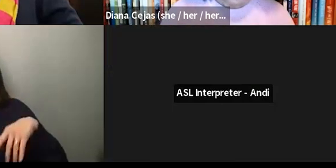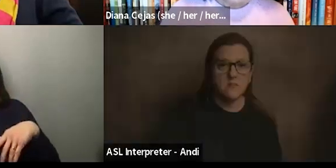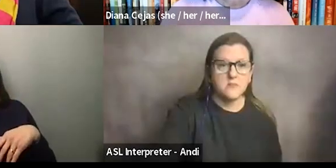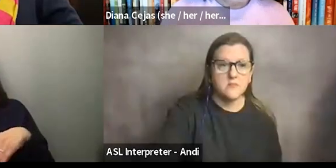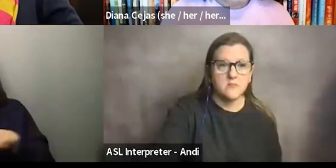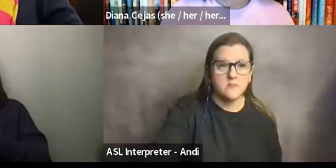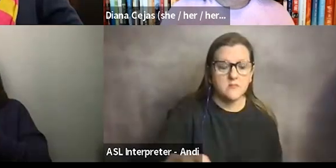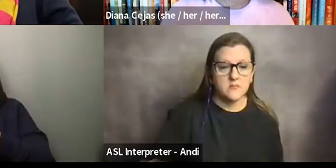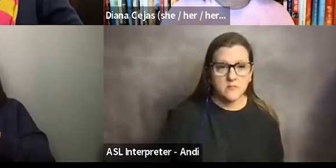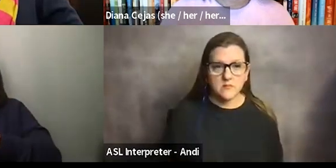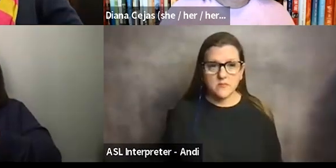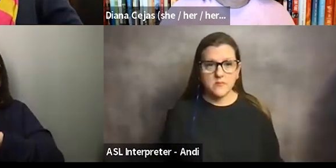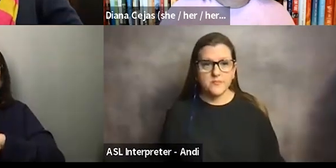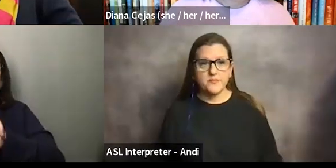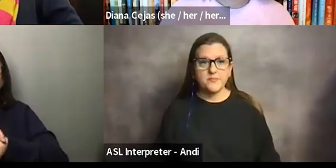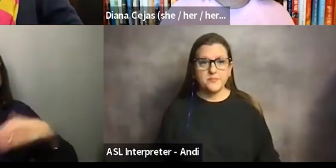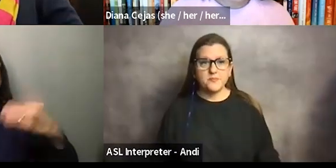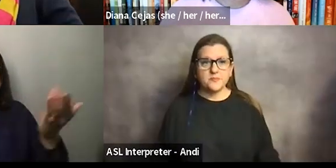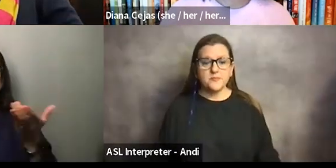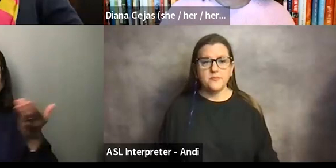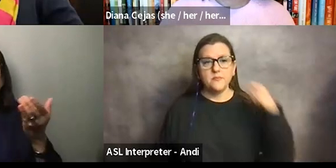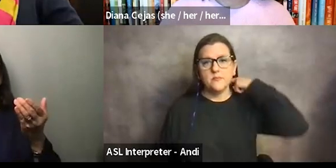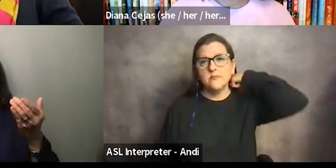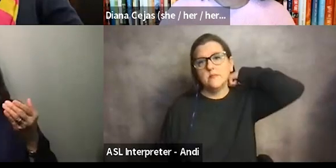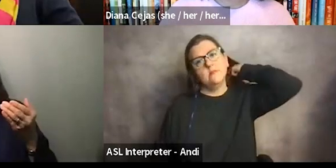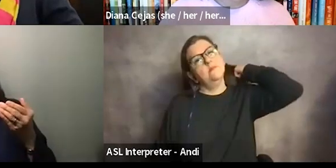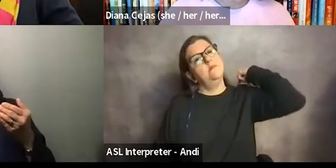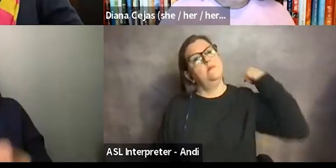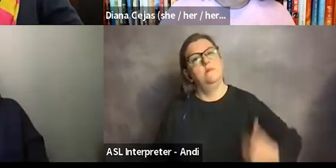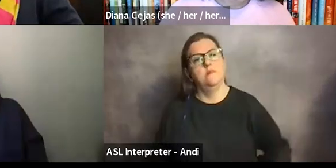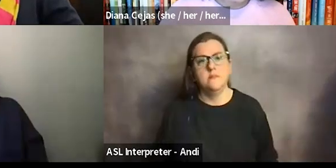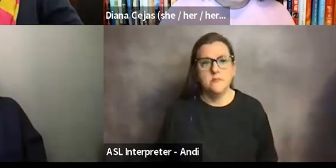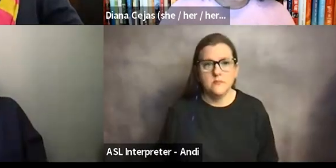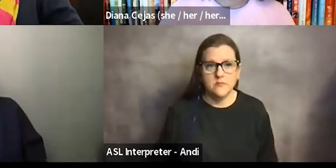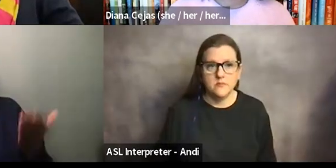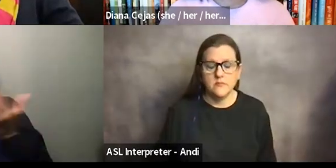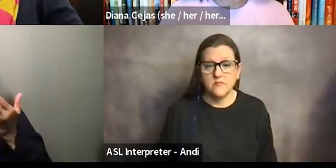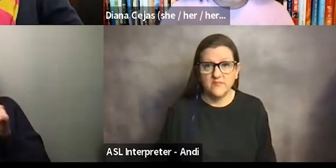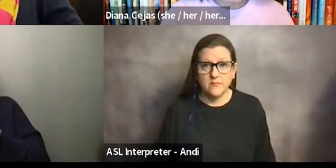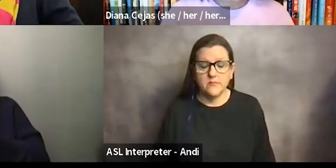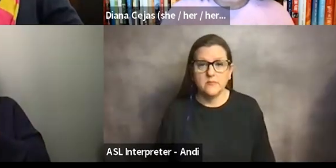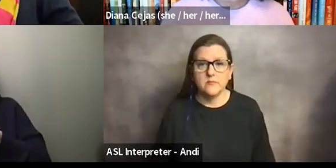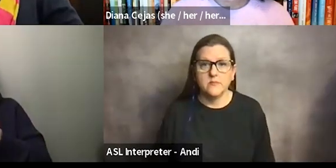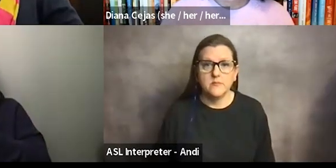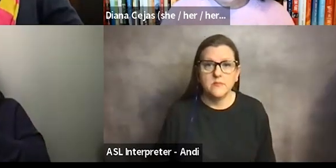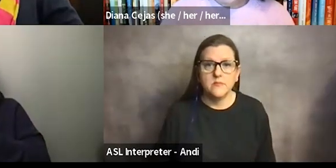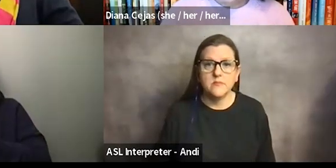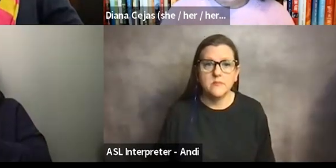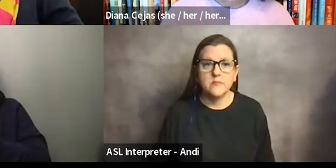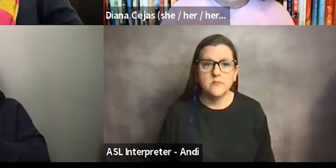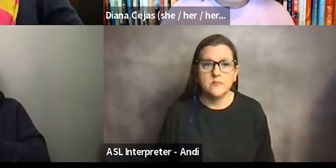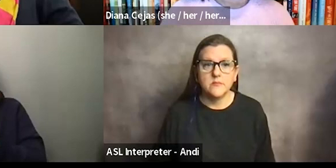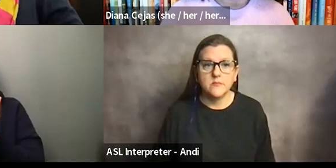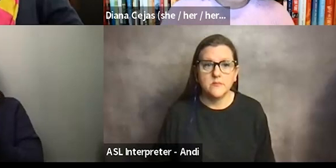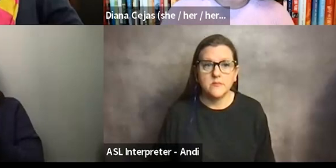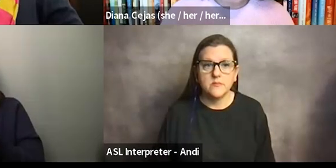or some of the ICU services as well, where I'd have to talk with my attending kind of tell them the situation. And